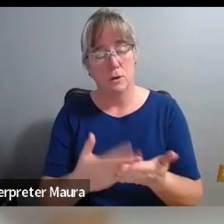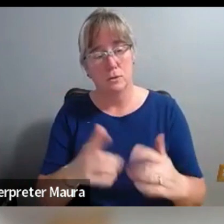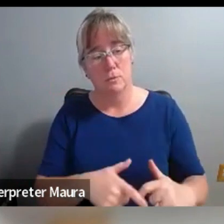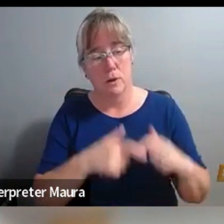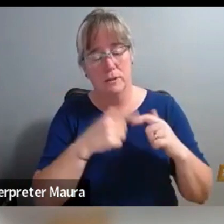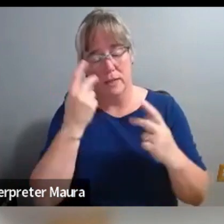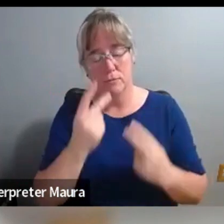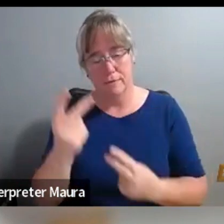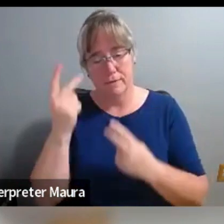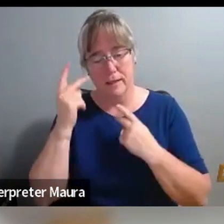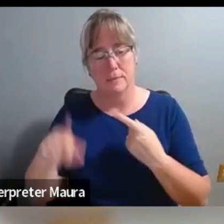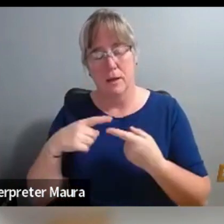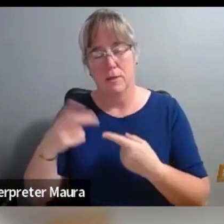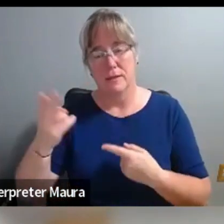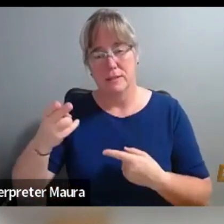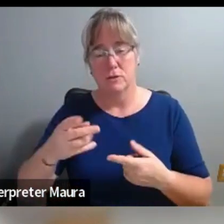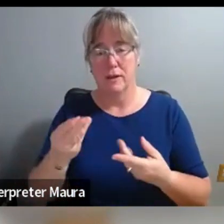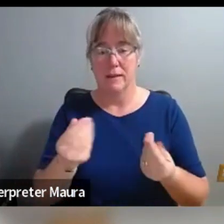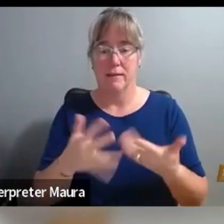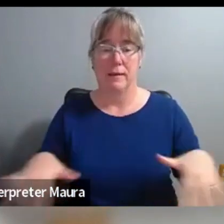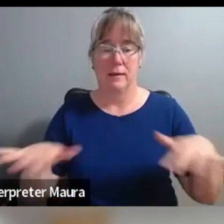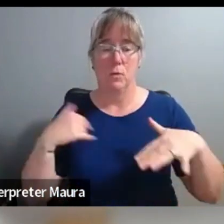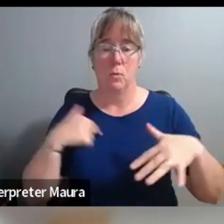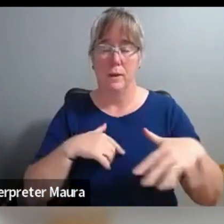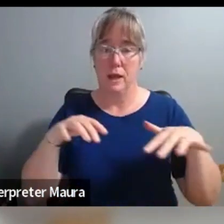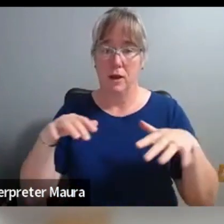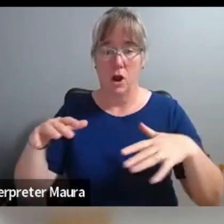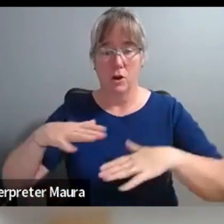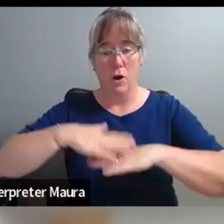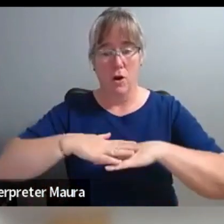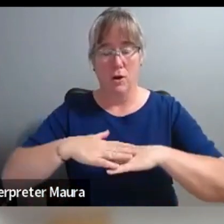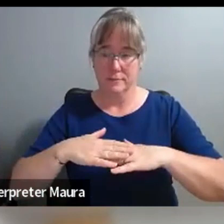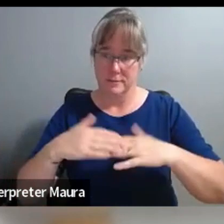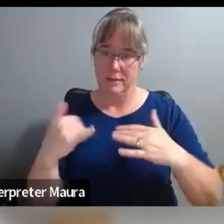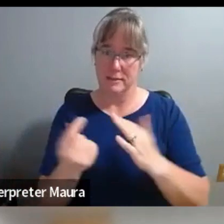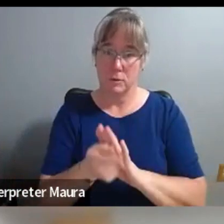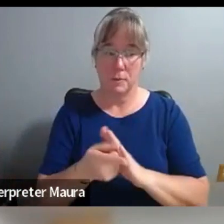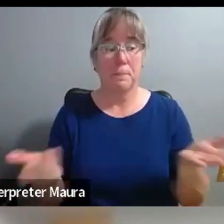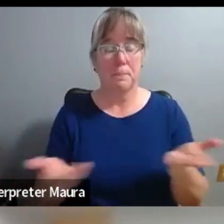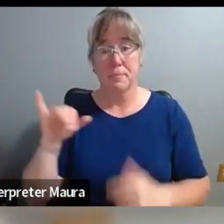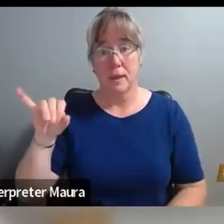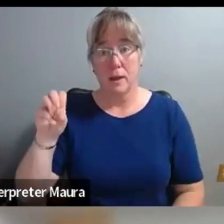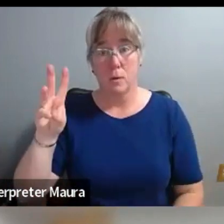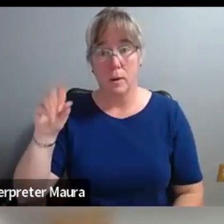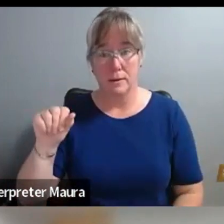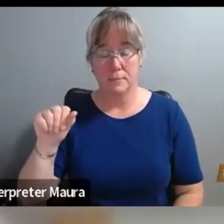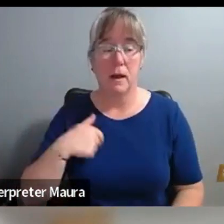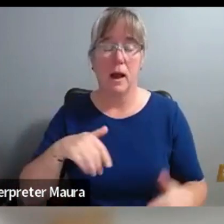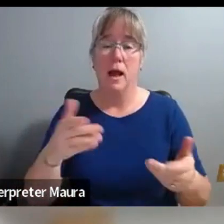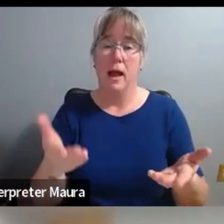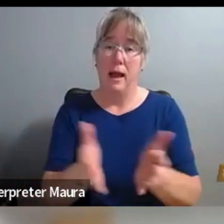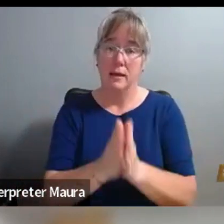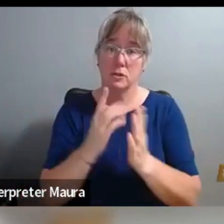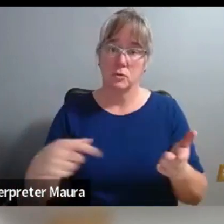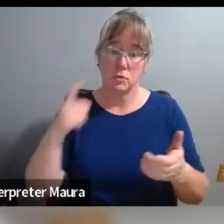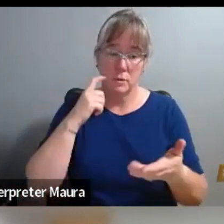the land we each occupy at this moment. Because I'm located in Iowa, I invite you to join me in acknowledging